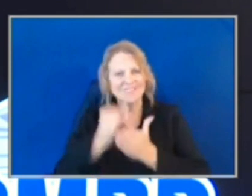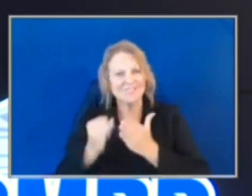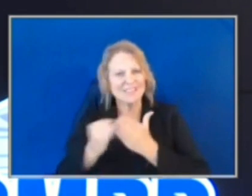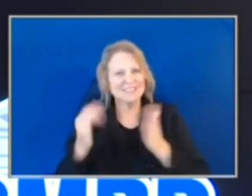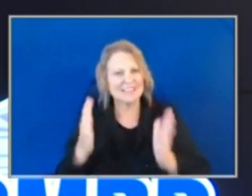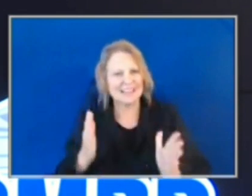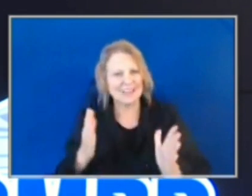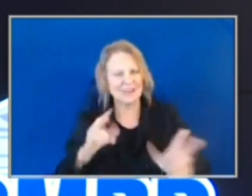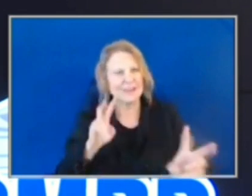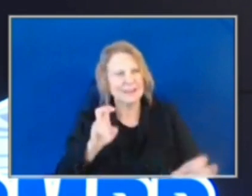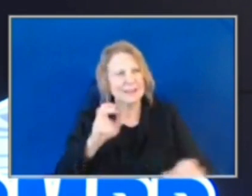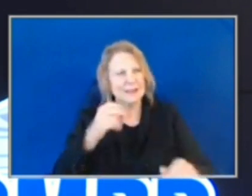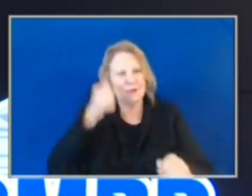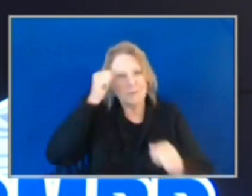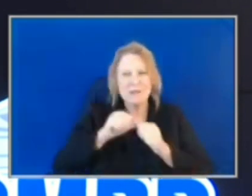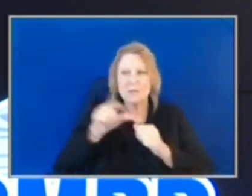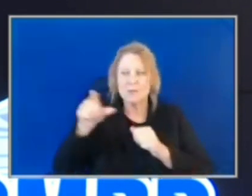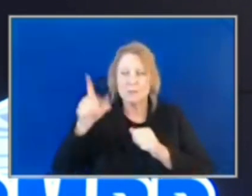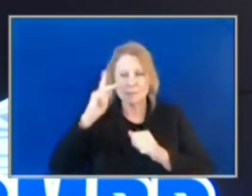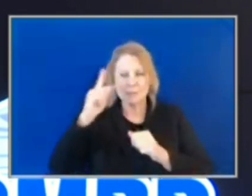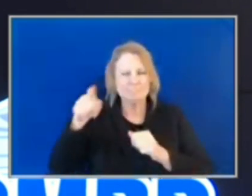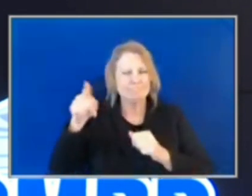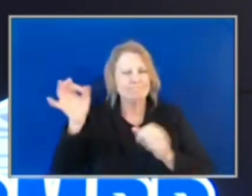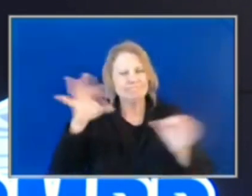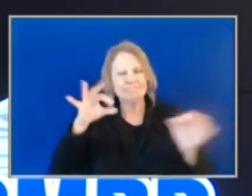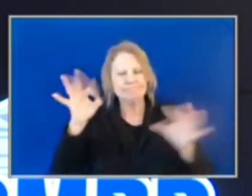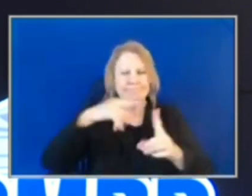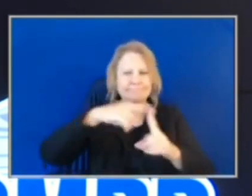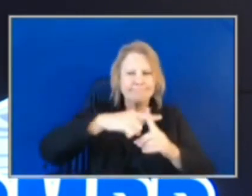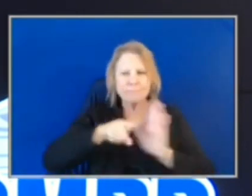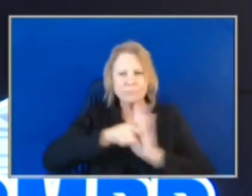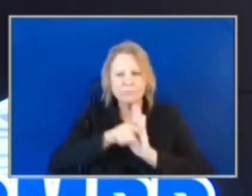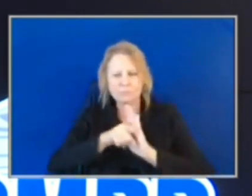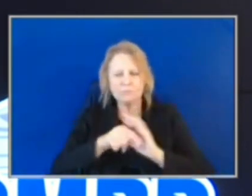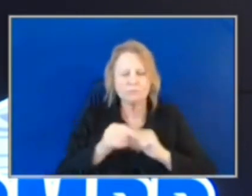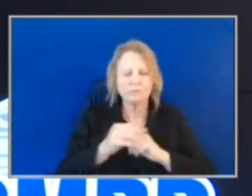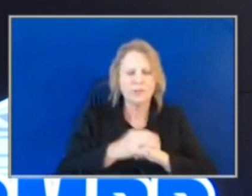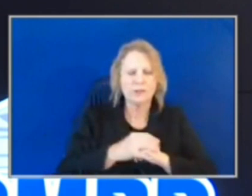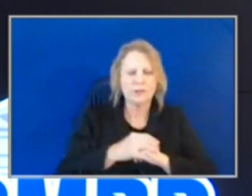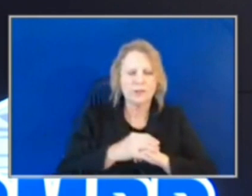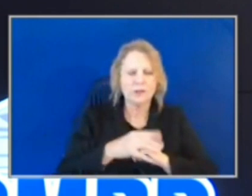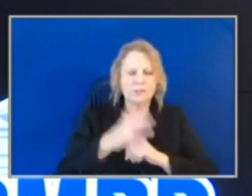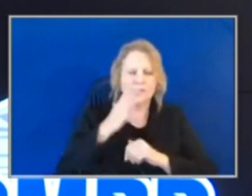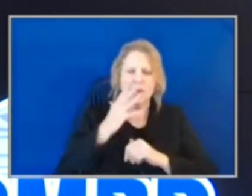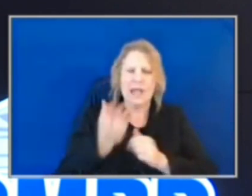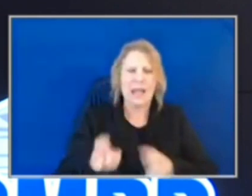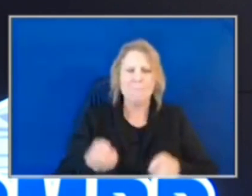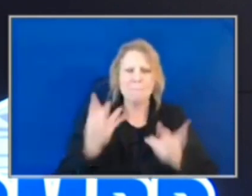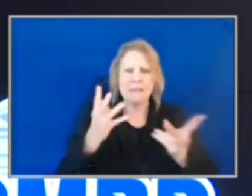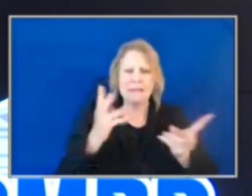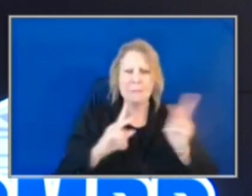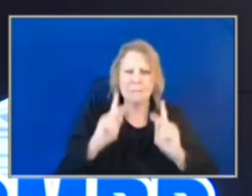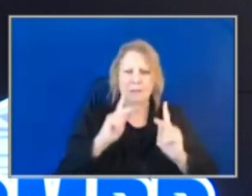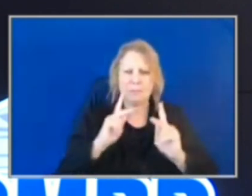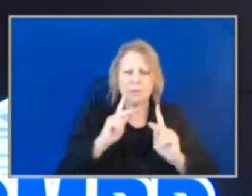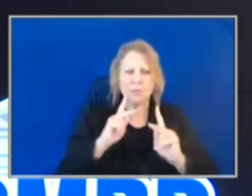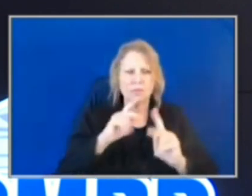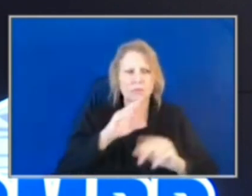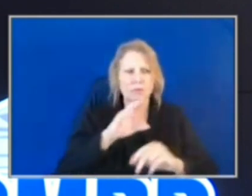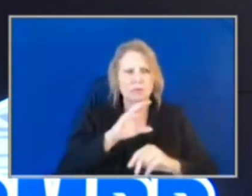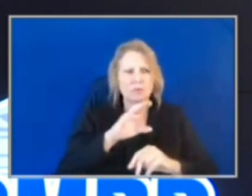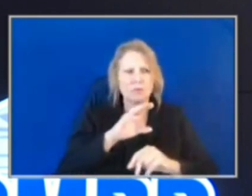idea. First off, how many, even if it's a rough number, that the CMPD is looking to hire? Is it just a couple or is it dozens?